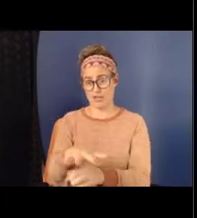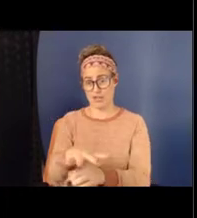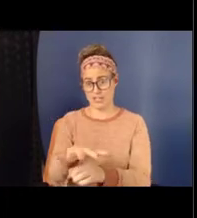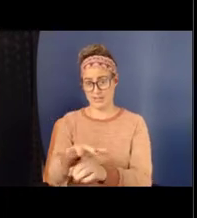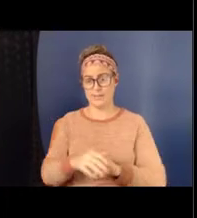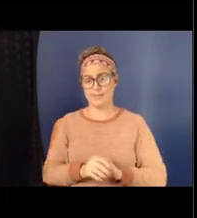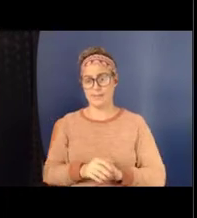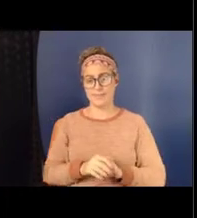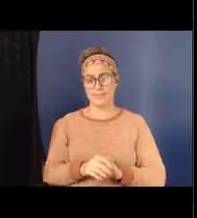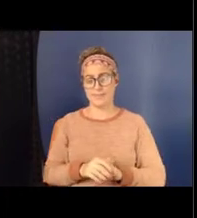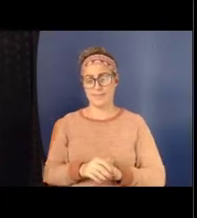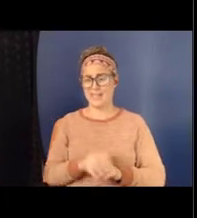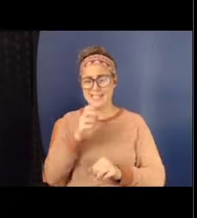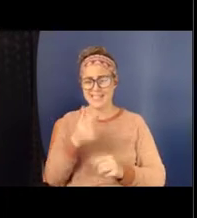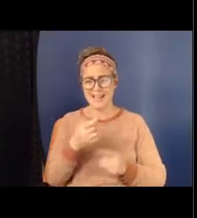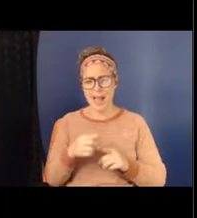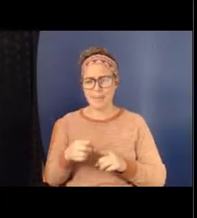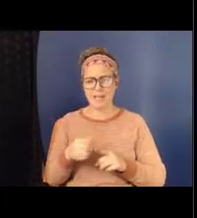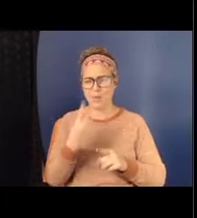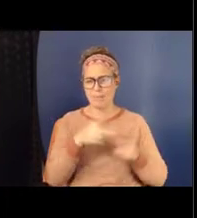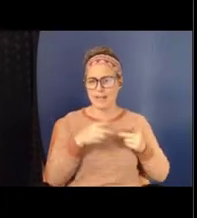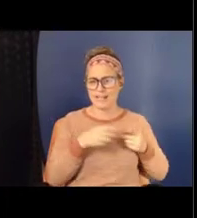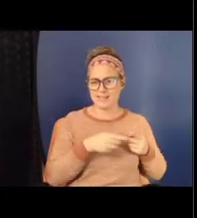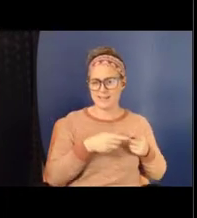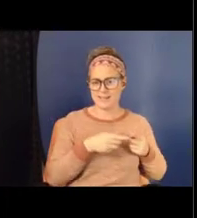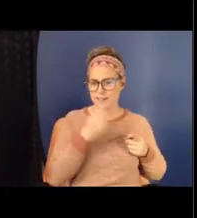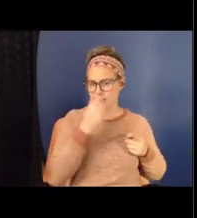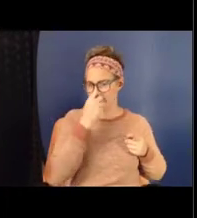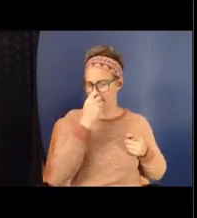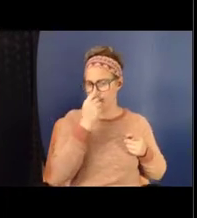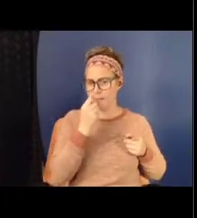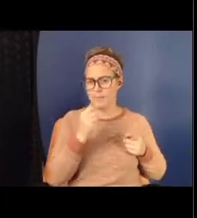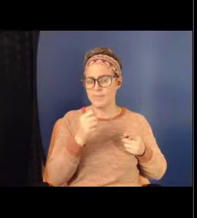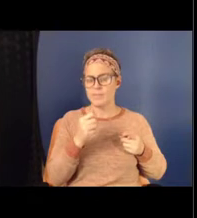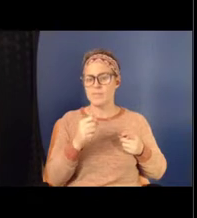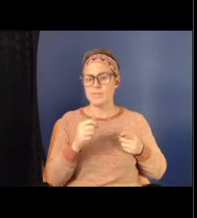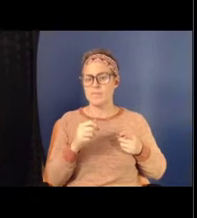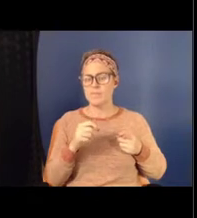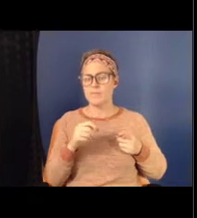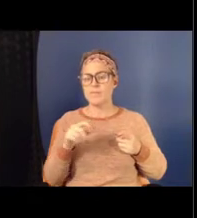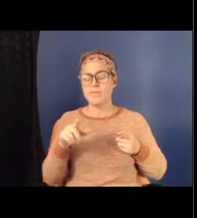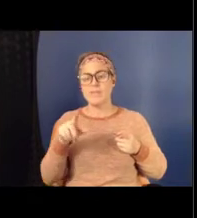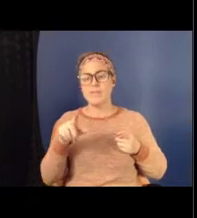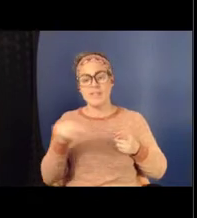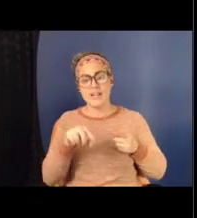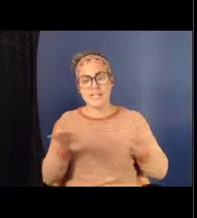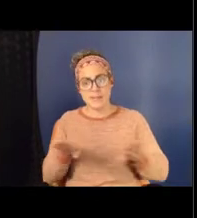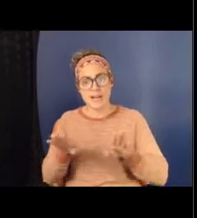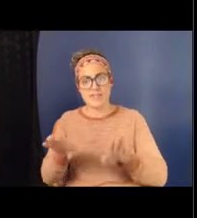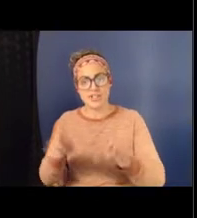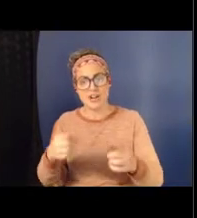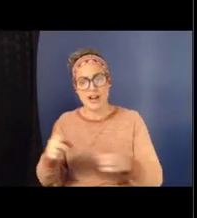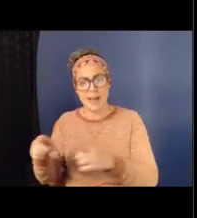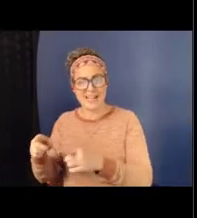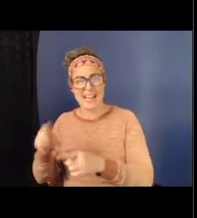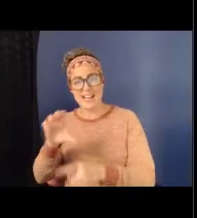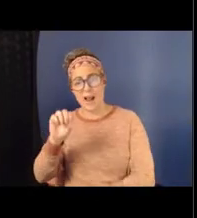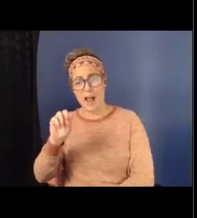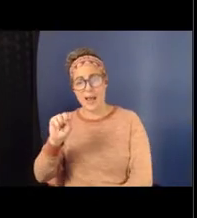occurring in the context of all of these and other forms of oppression that youth